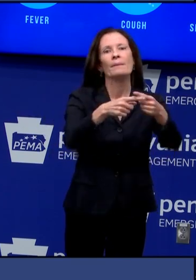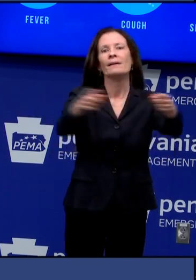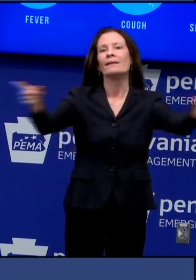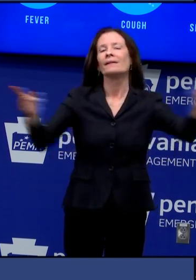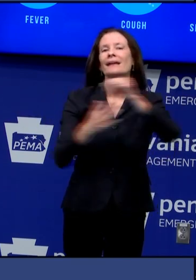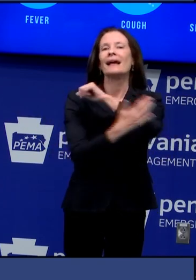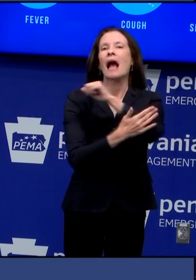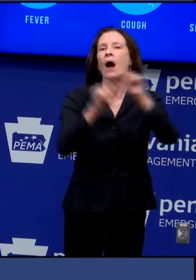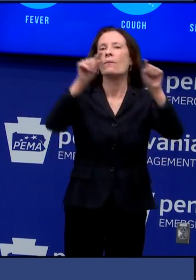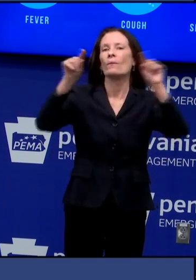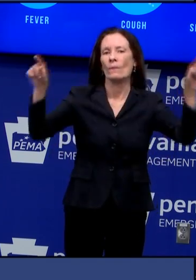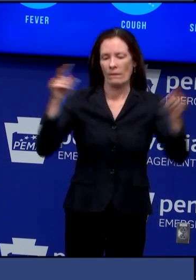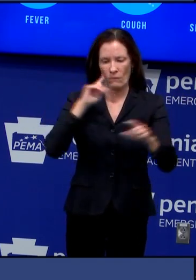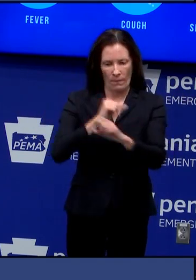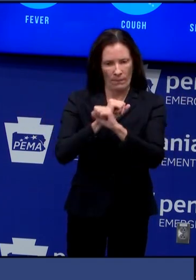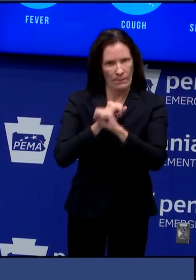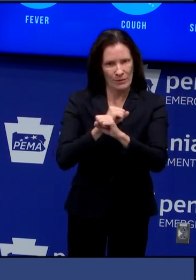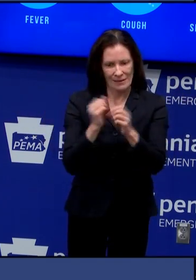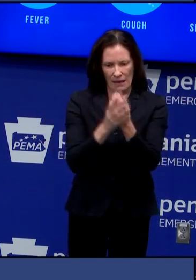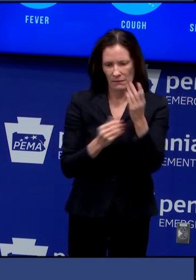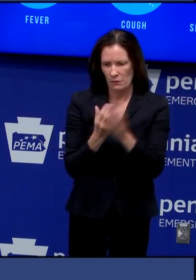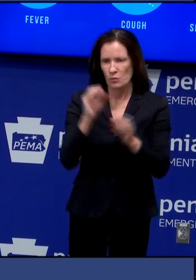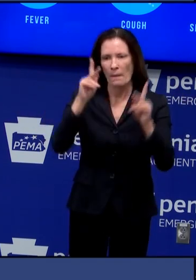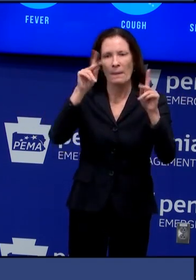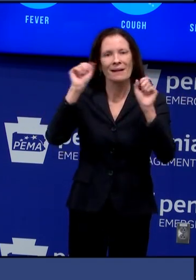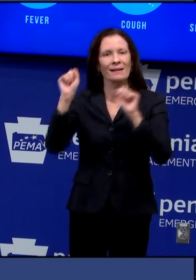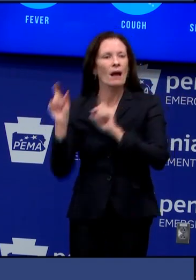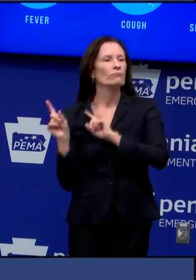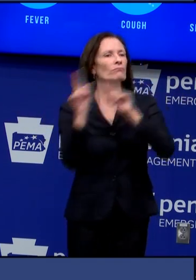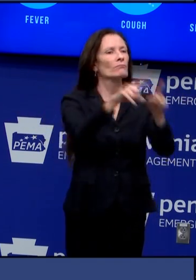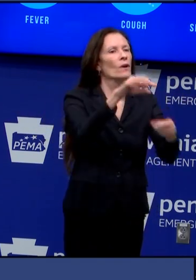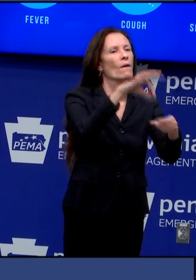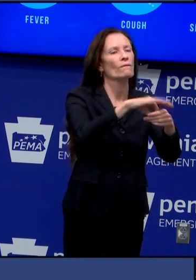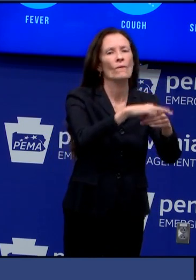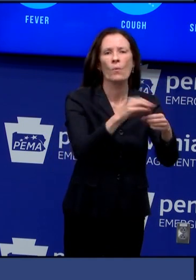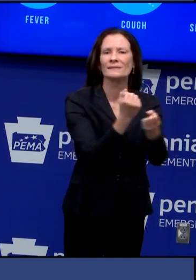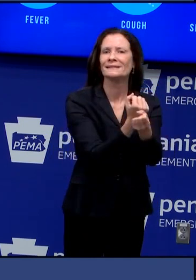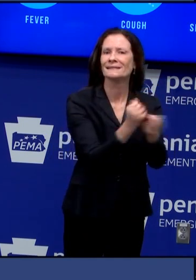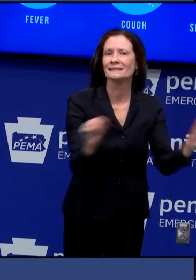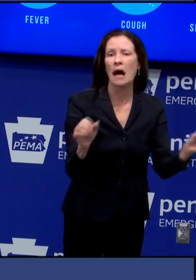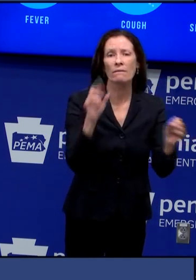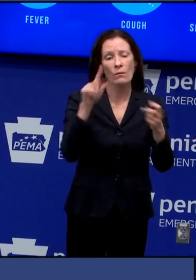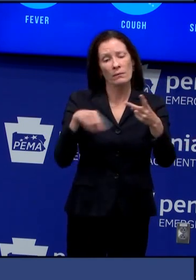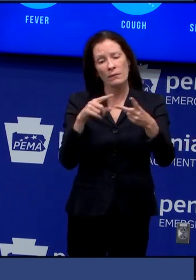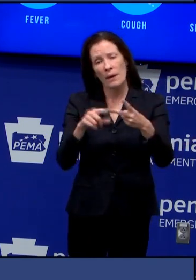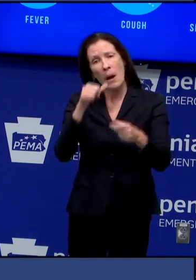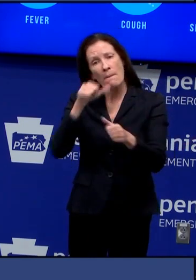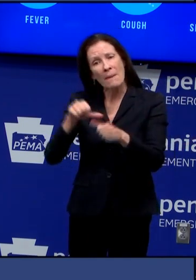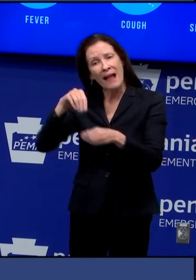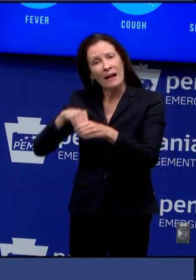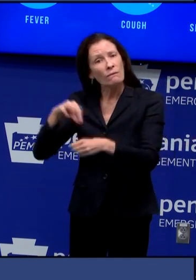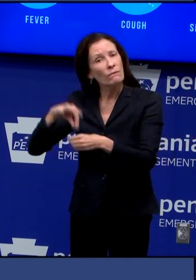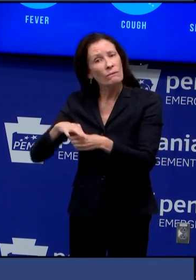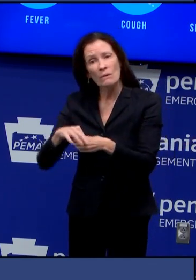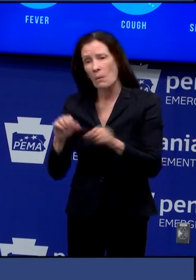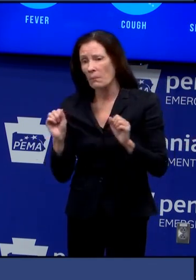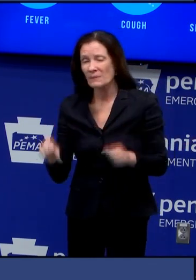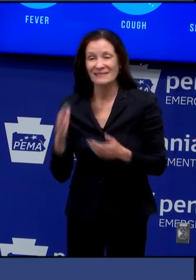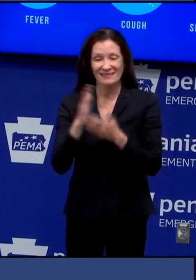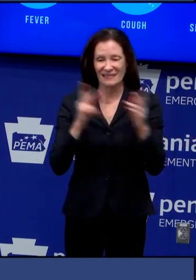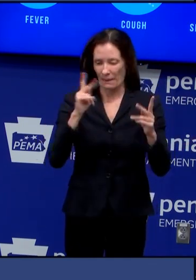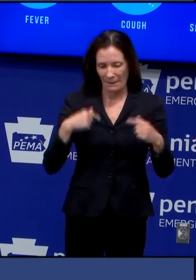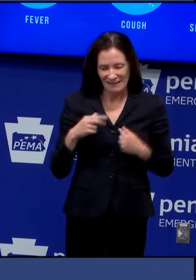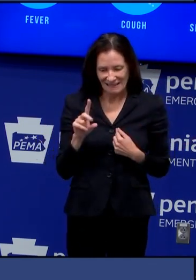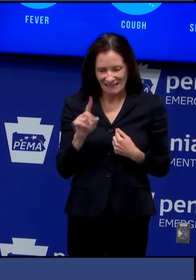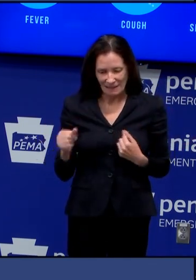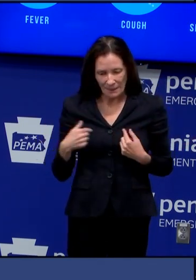a an accessible uh vote by mail option for voters with disabilities so that's not currently something